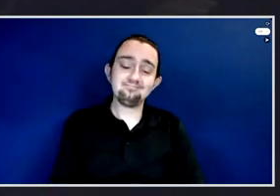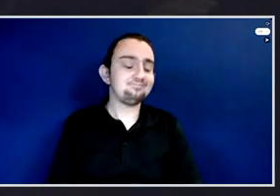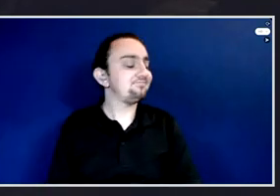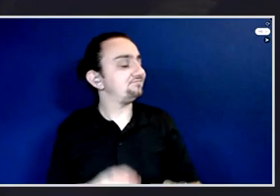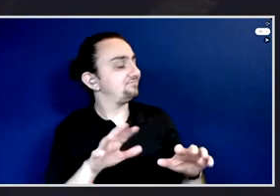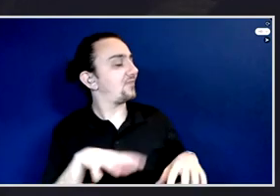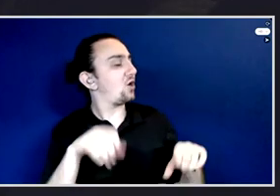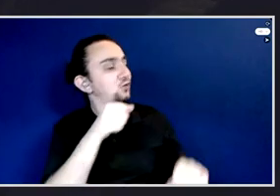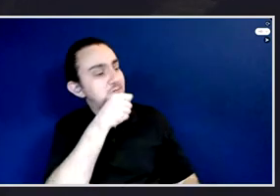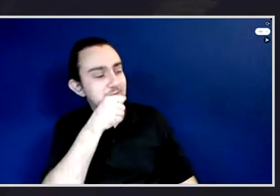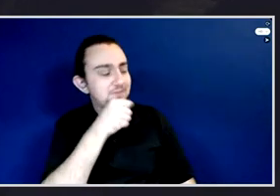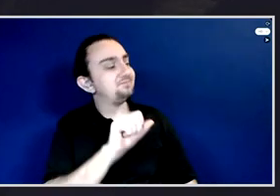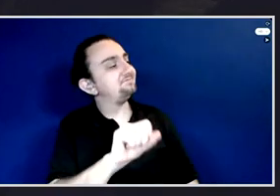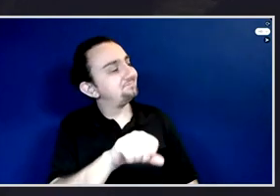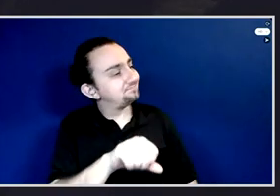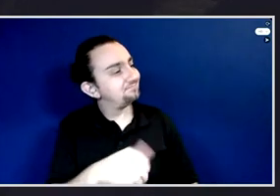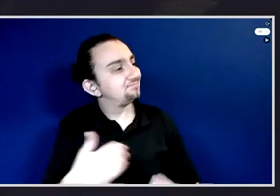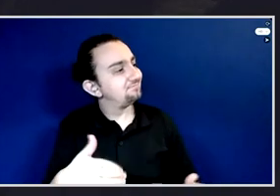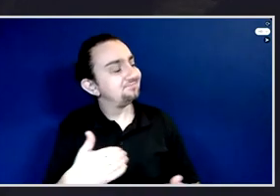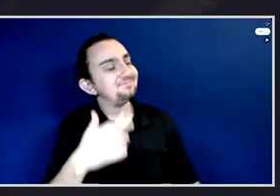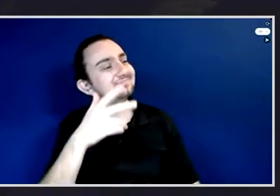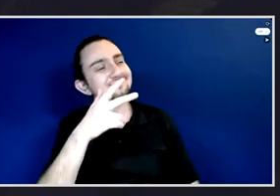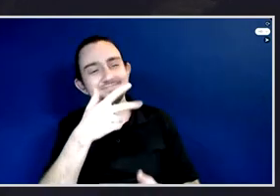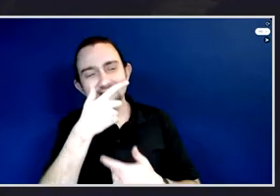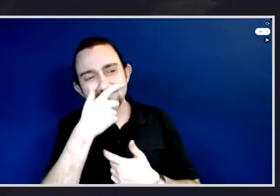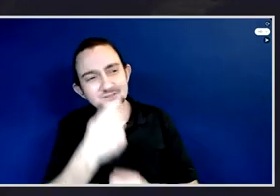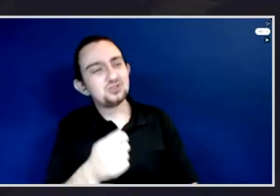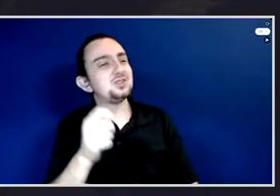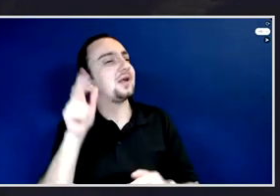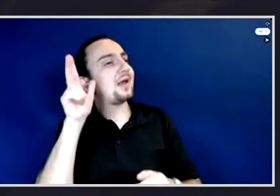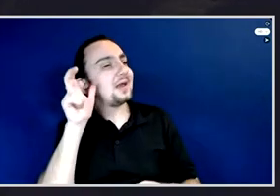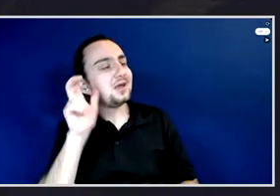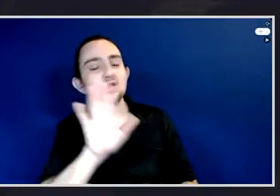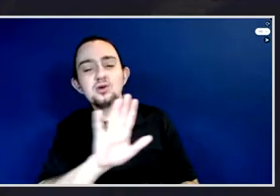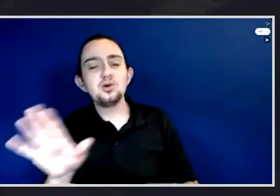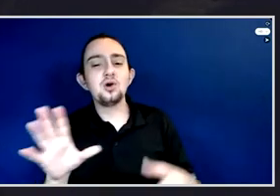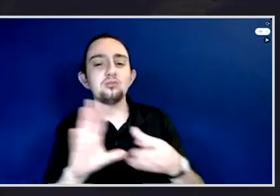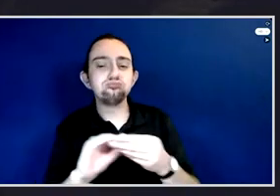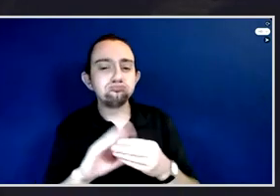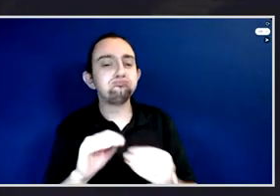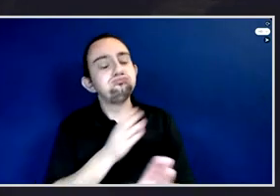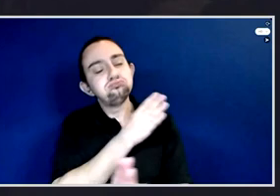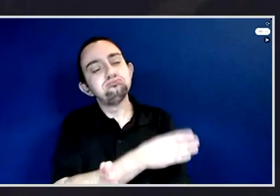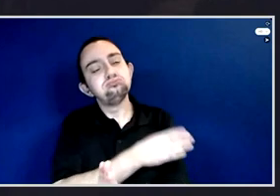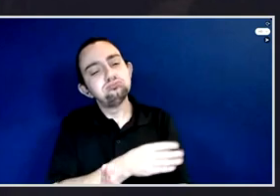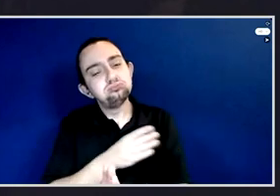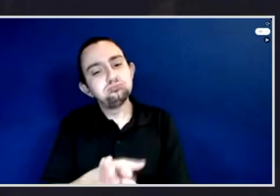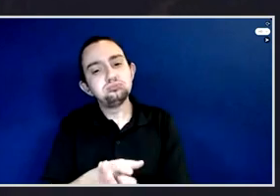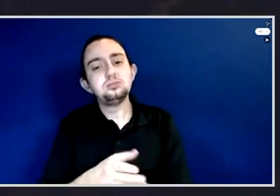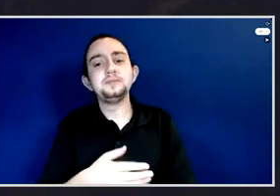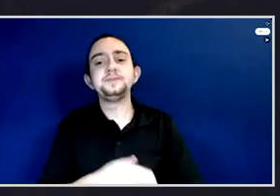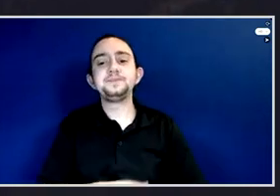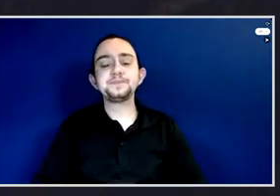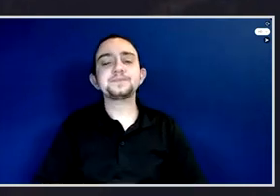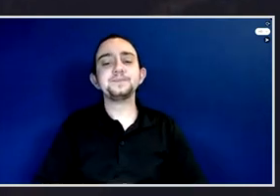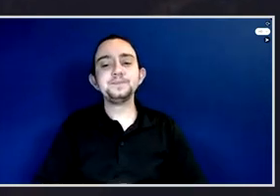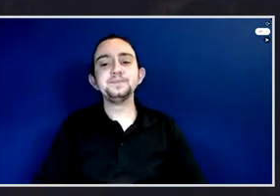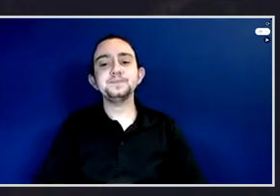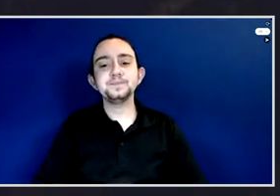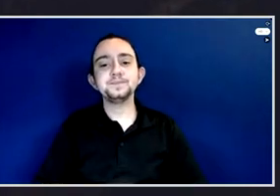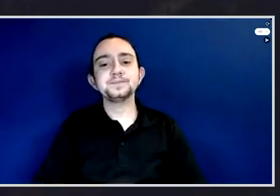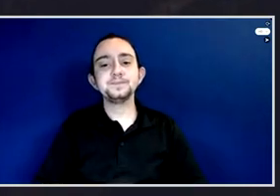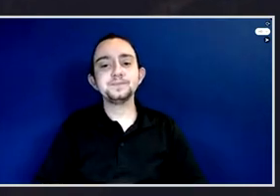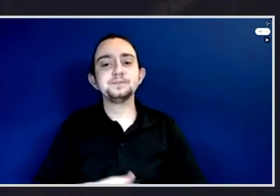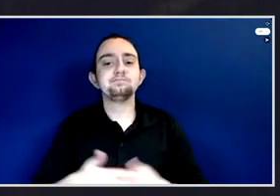interesting to hear these stories is that for just about anything that we're trying to do around the world, any